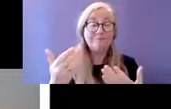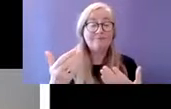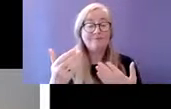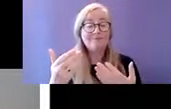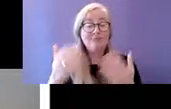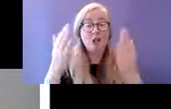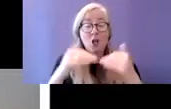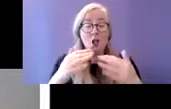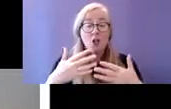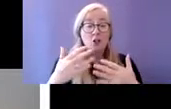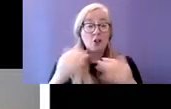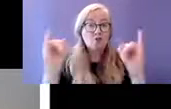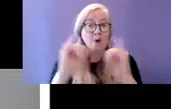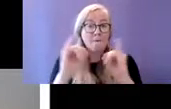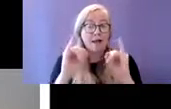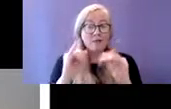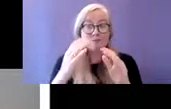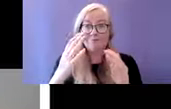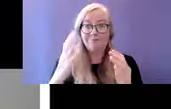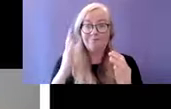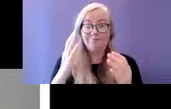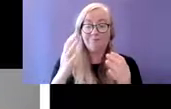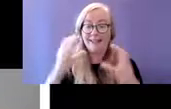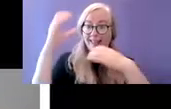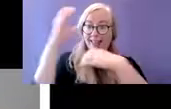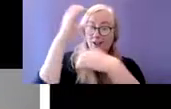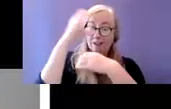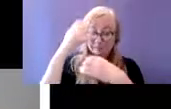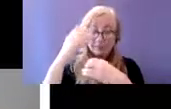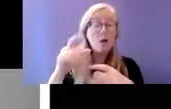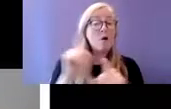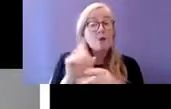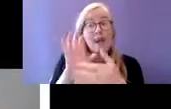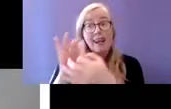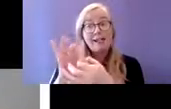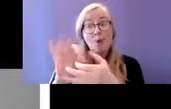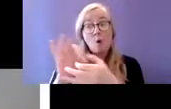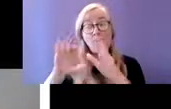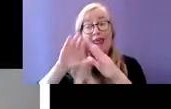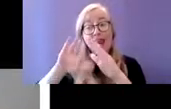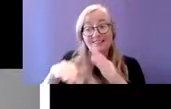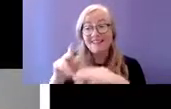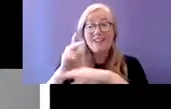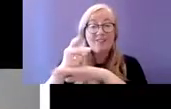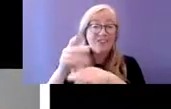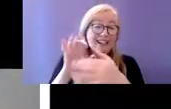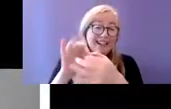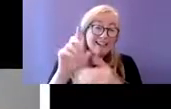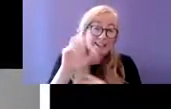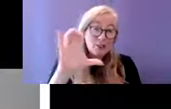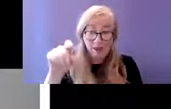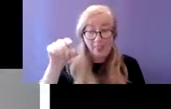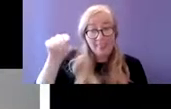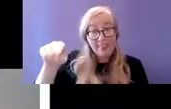a certificate in homeless prevention and intervention in DCU which is very successful and covers a whole range of issues